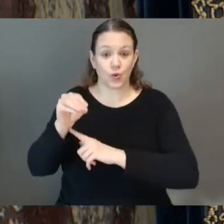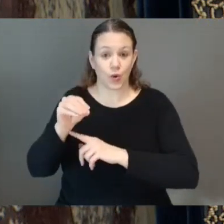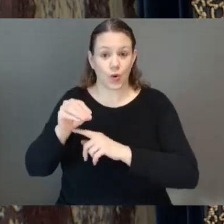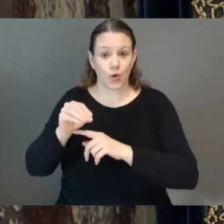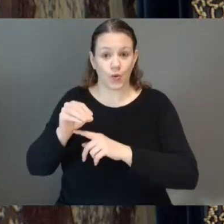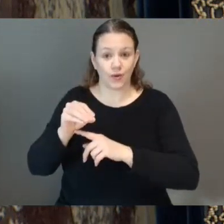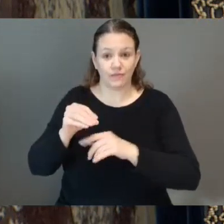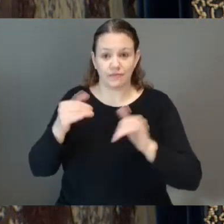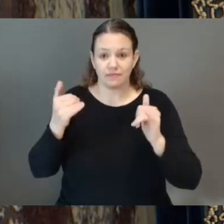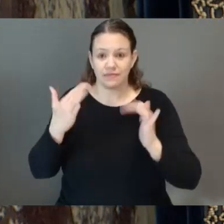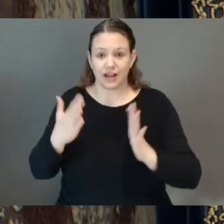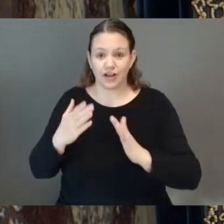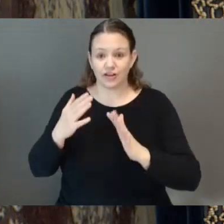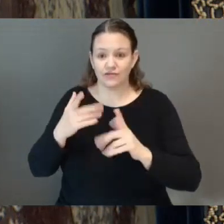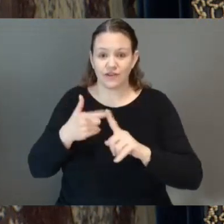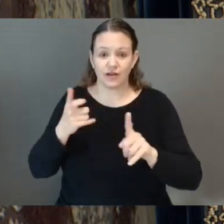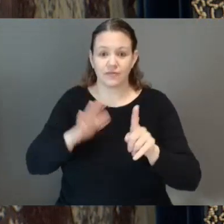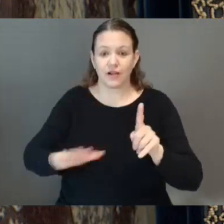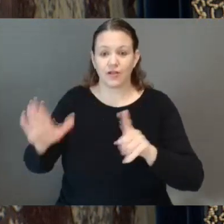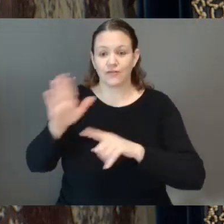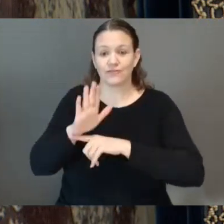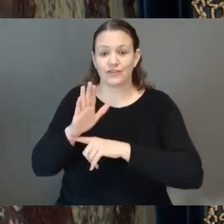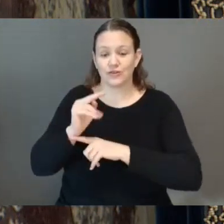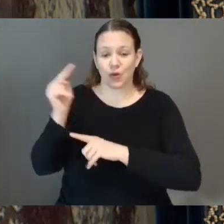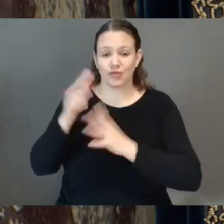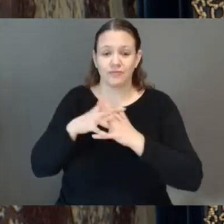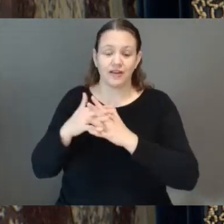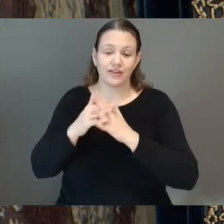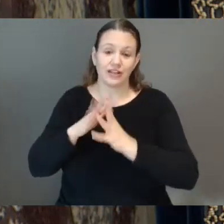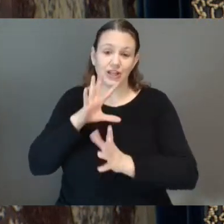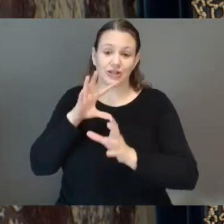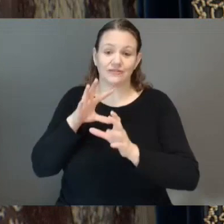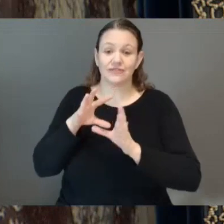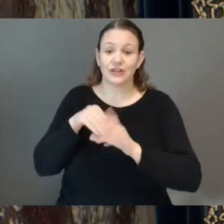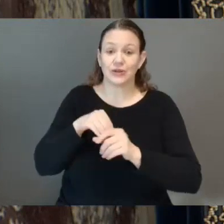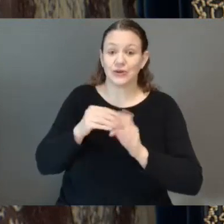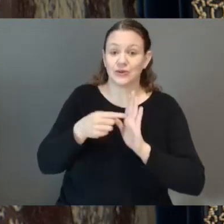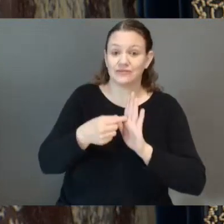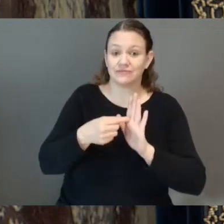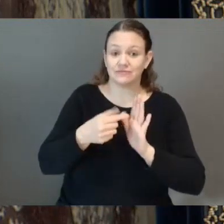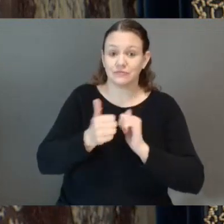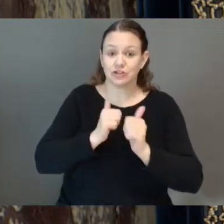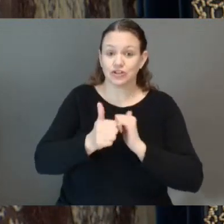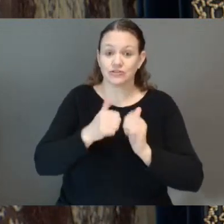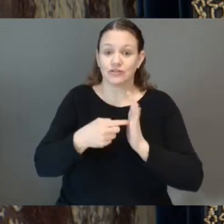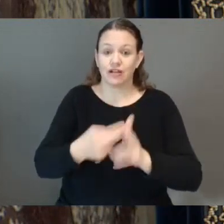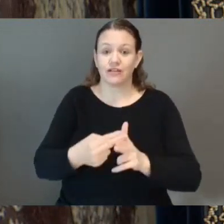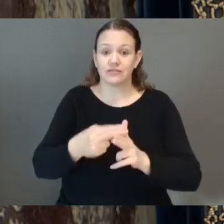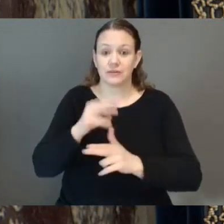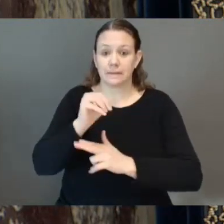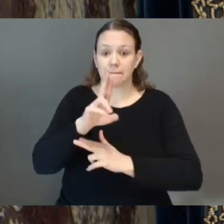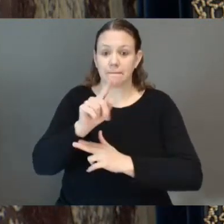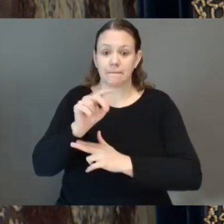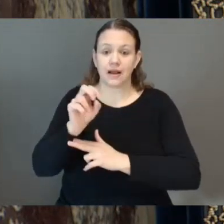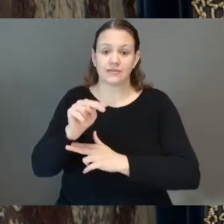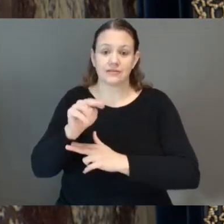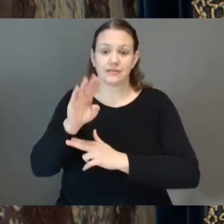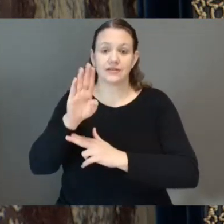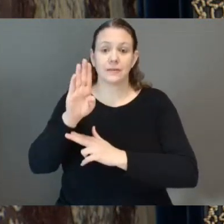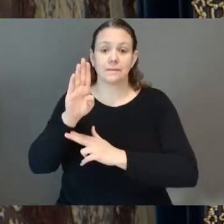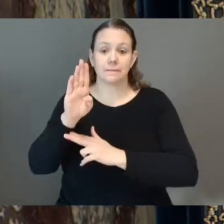-famous mutton-busting competition where my six-year-old grandson will do his best to stay upright for eight seconds.